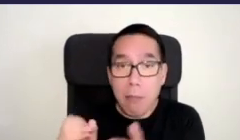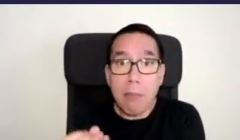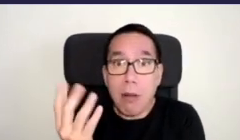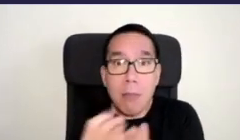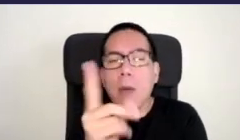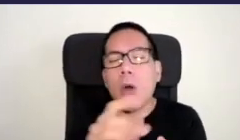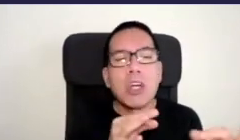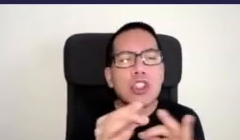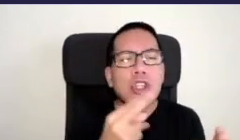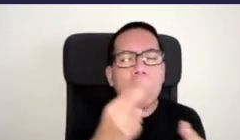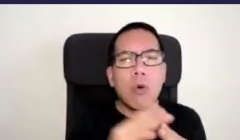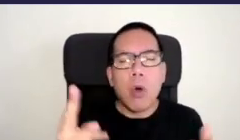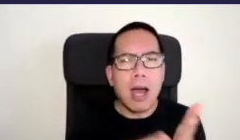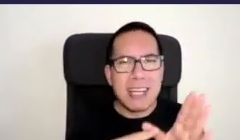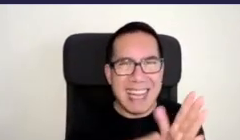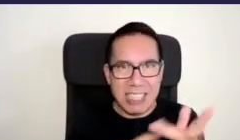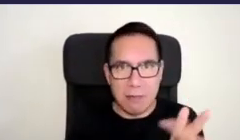for our native pollinators